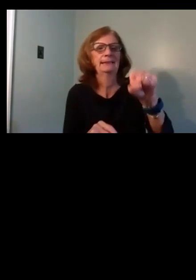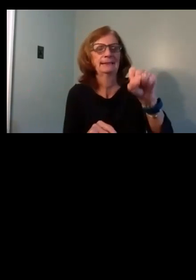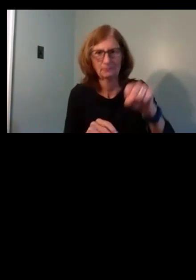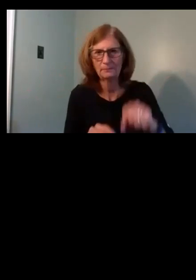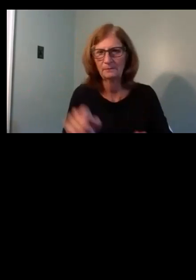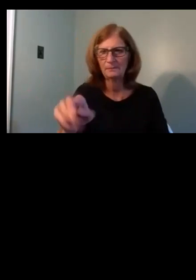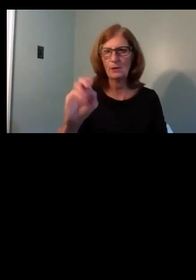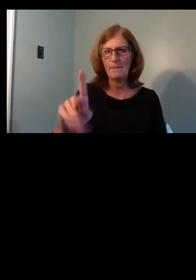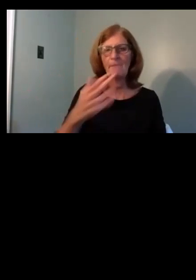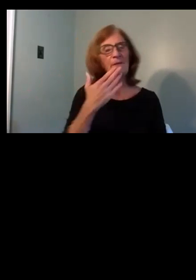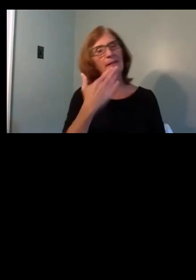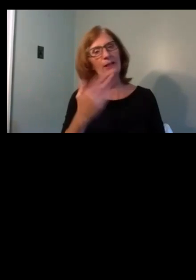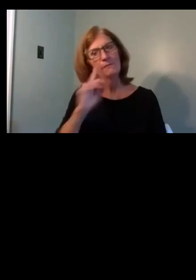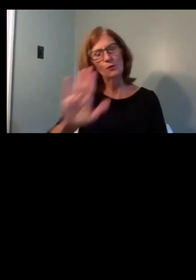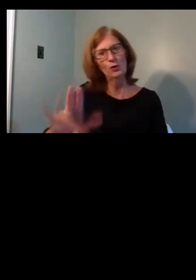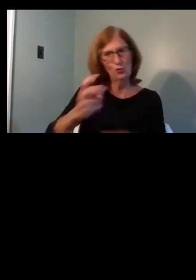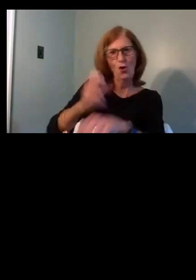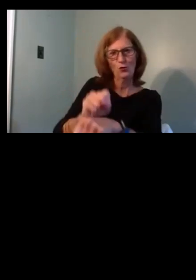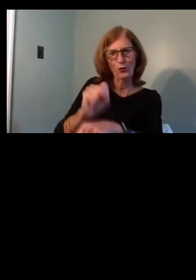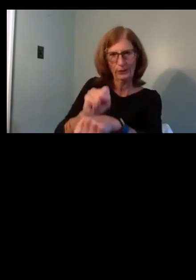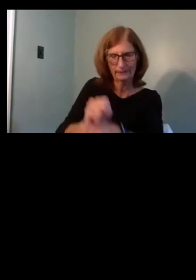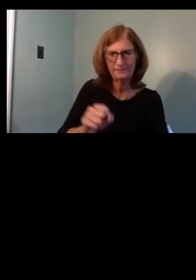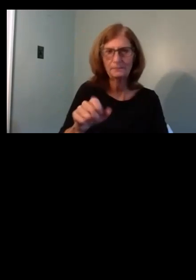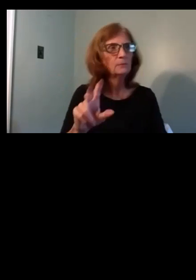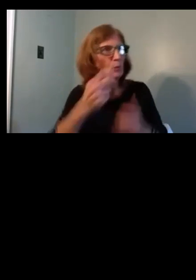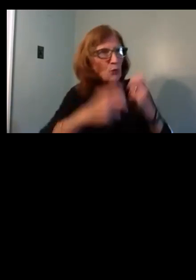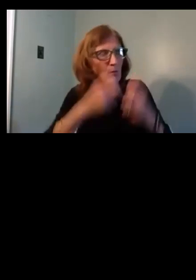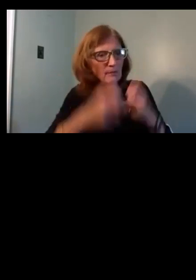Okay. Thank you so much for all your hard work. No problem.